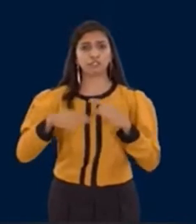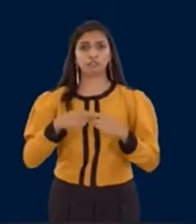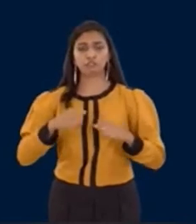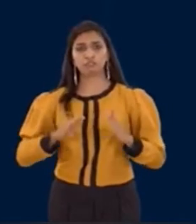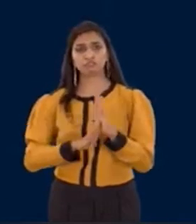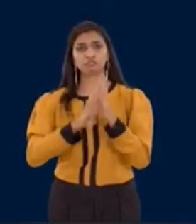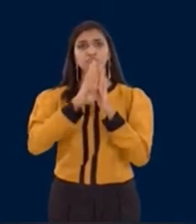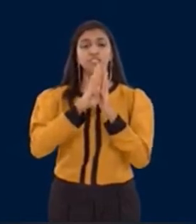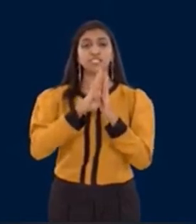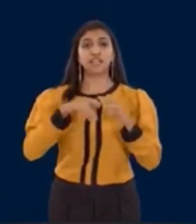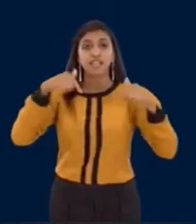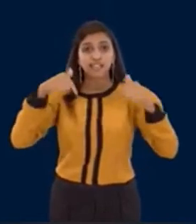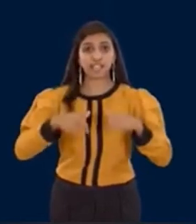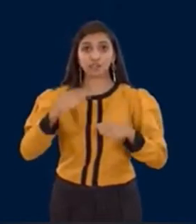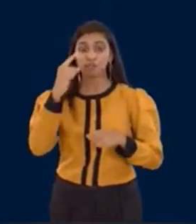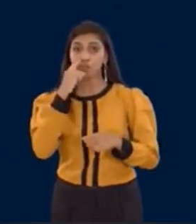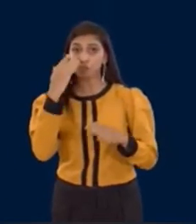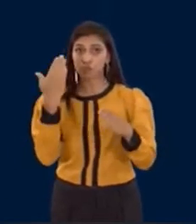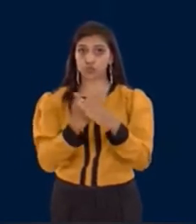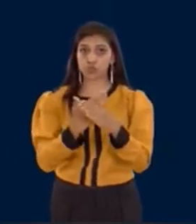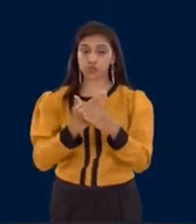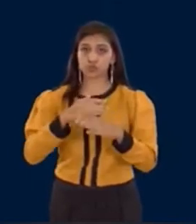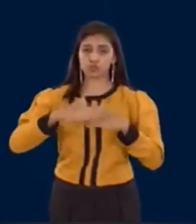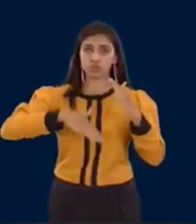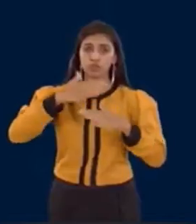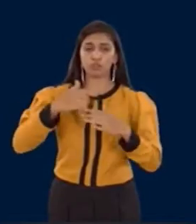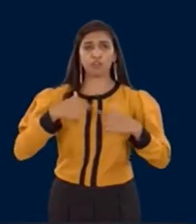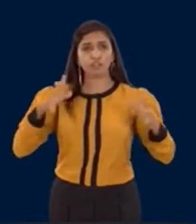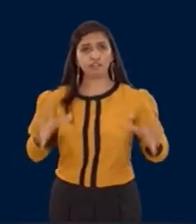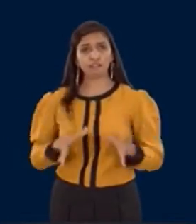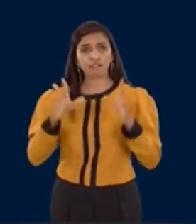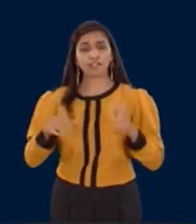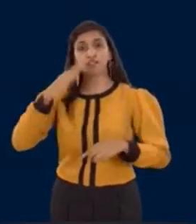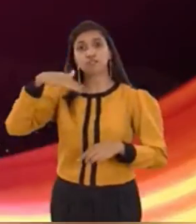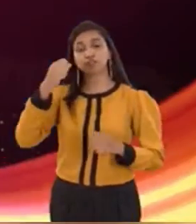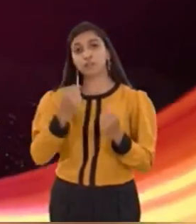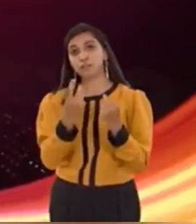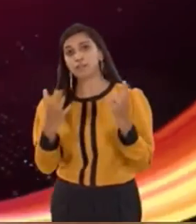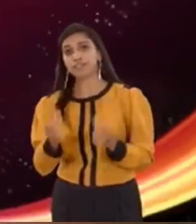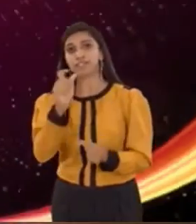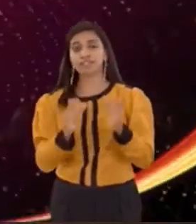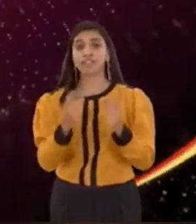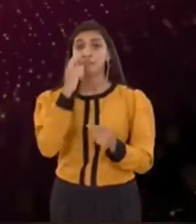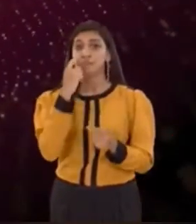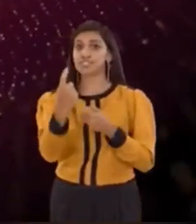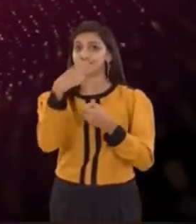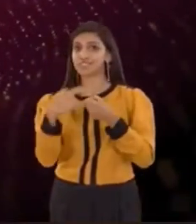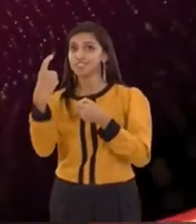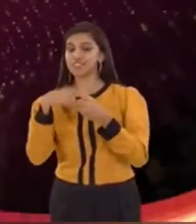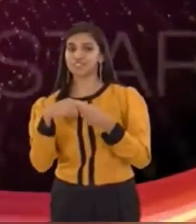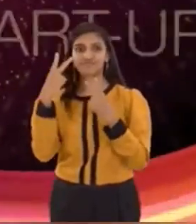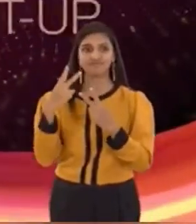this award, we want to highlight their inspiring work and encourage more women to participate in this field. Women Ahead, Best